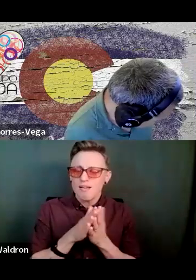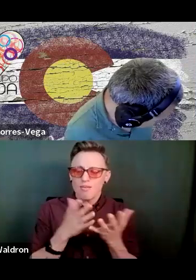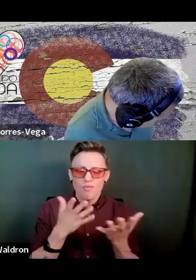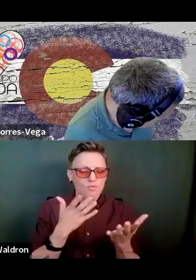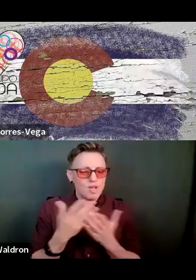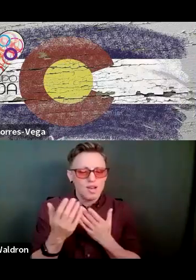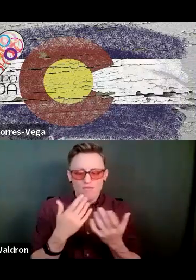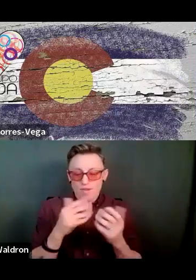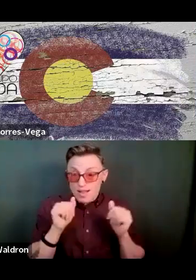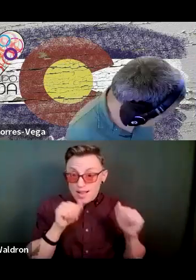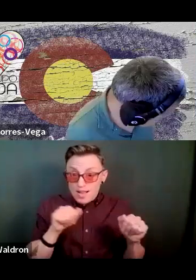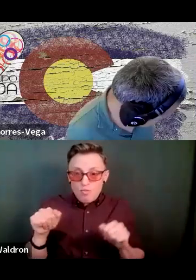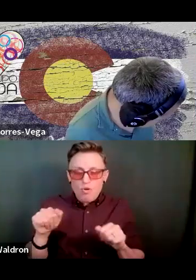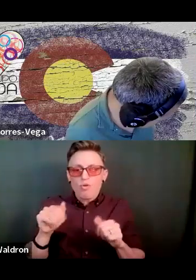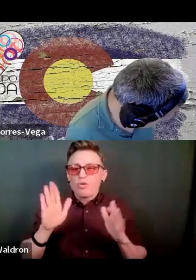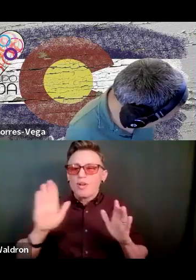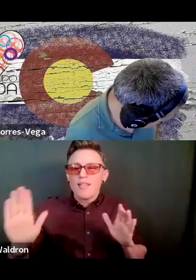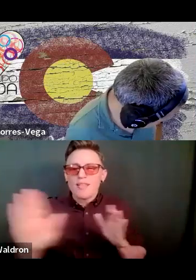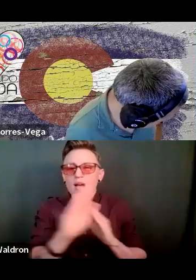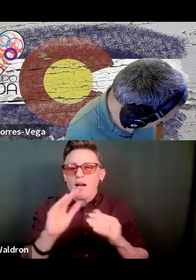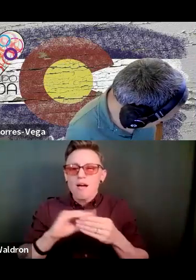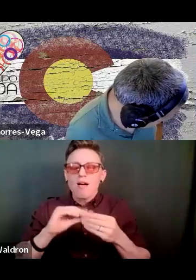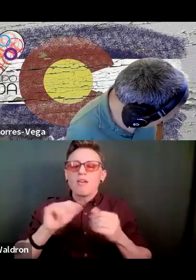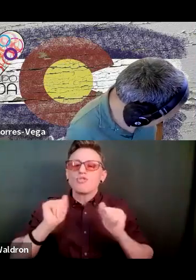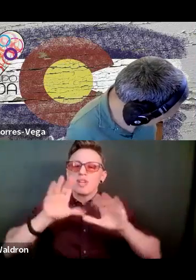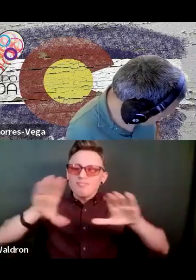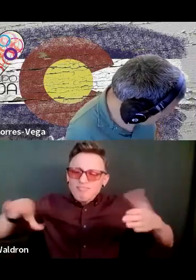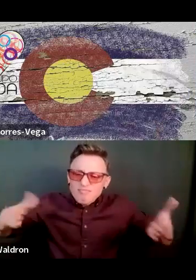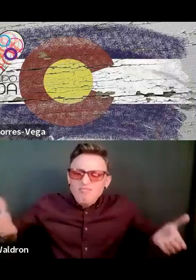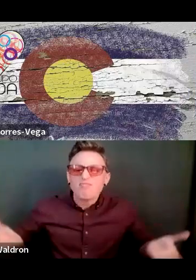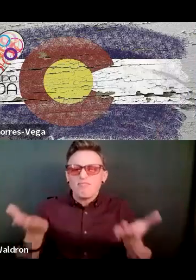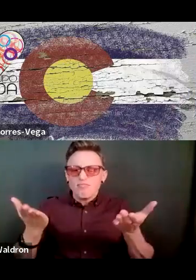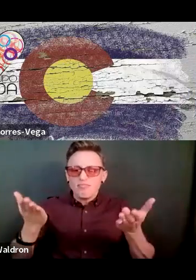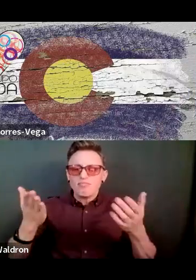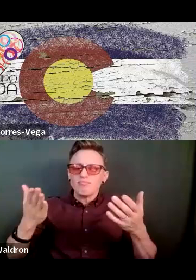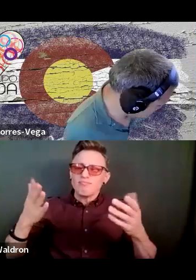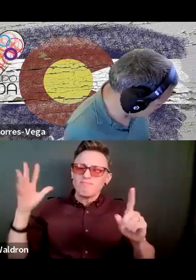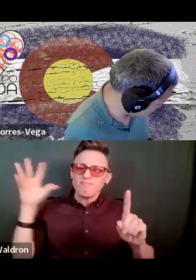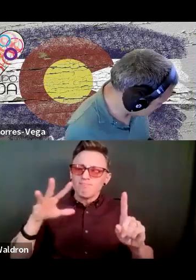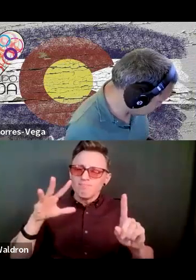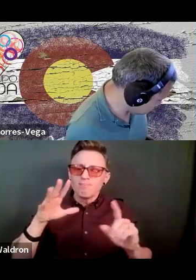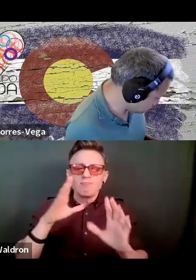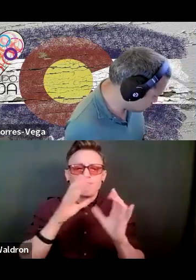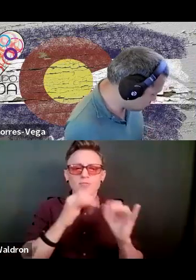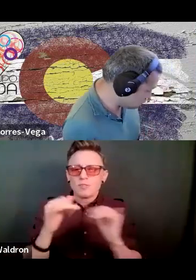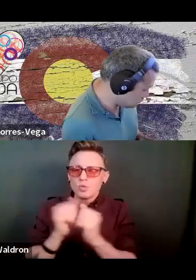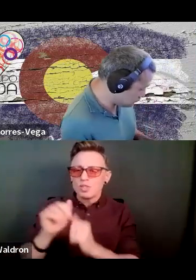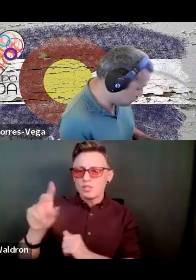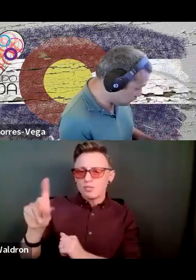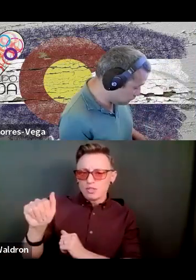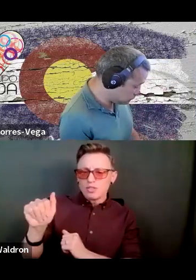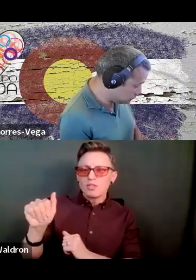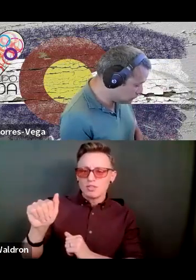I can to amplify the voices of individuals with disabilities within my